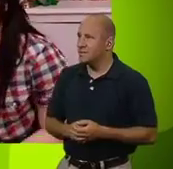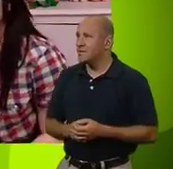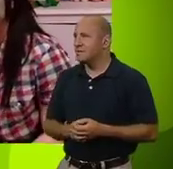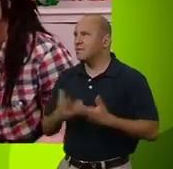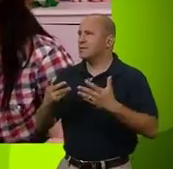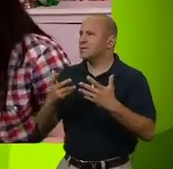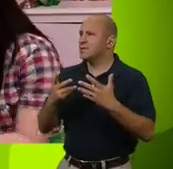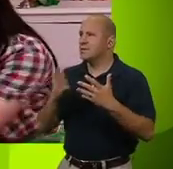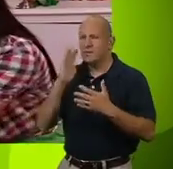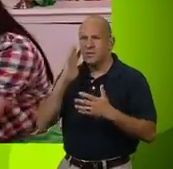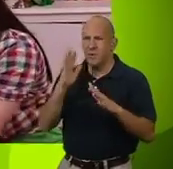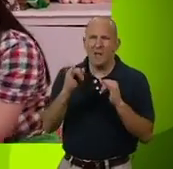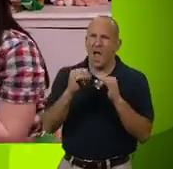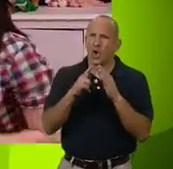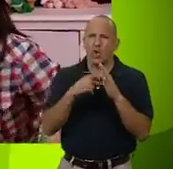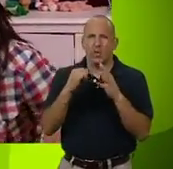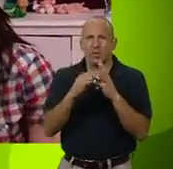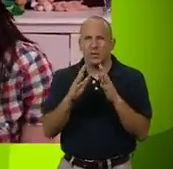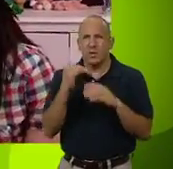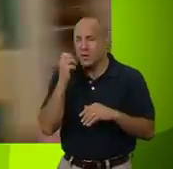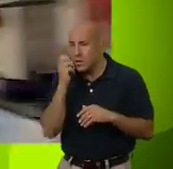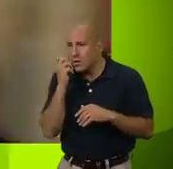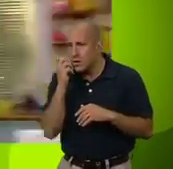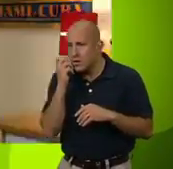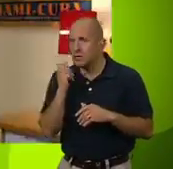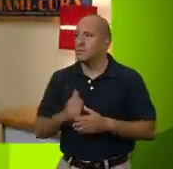Please do not be bad news. Hello?